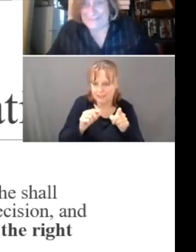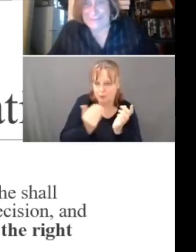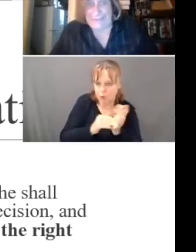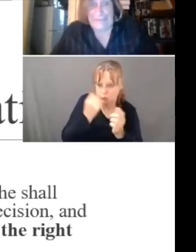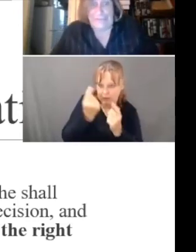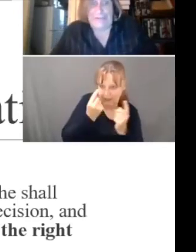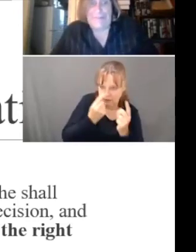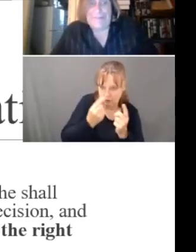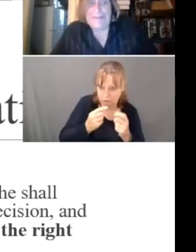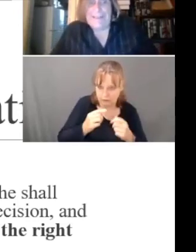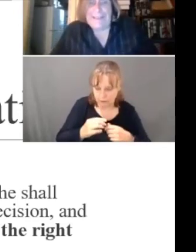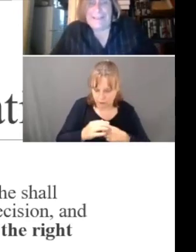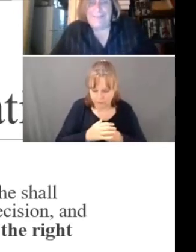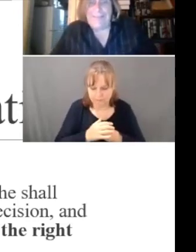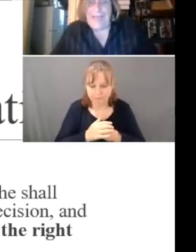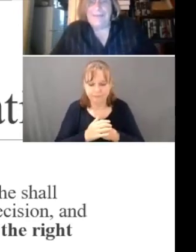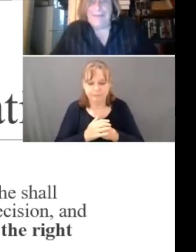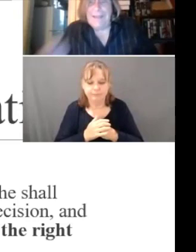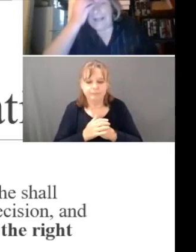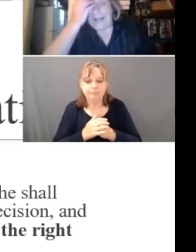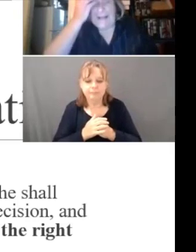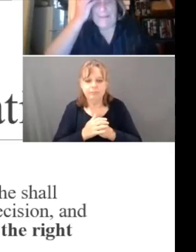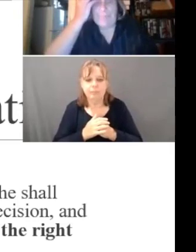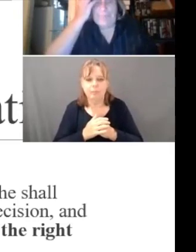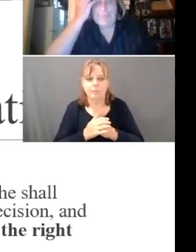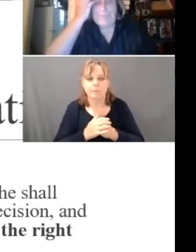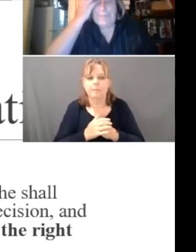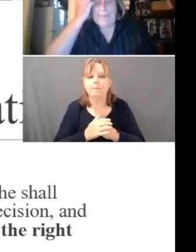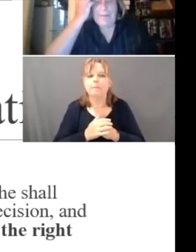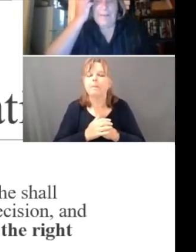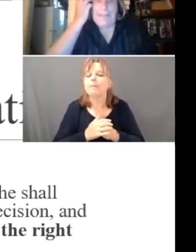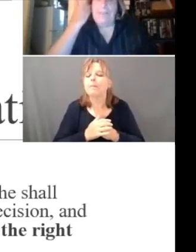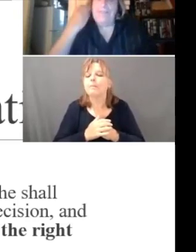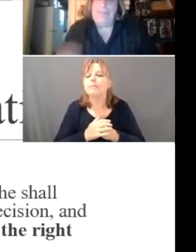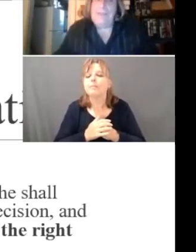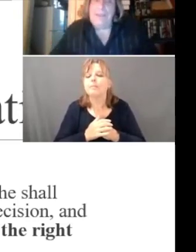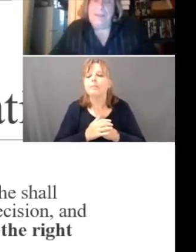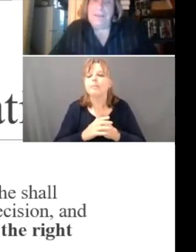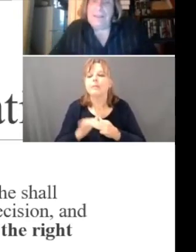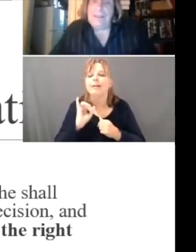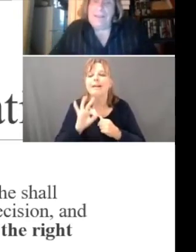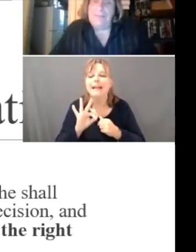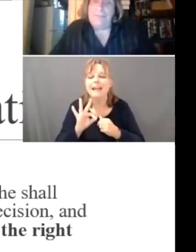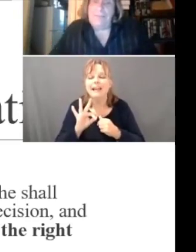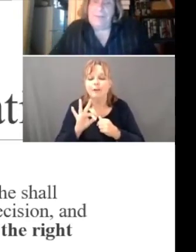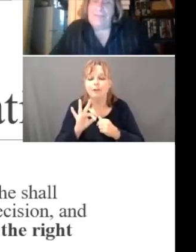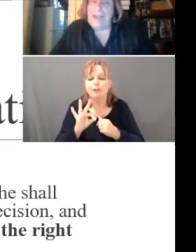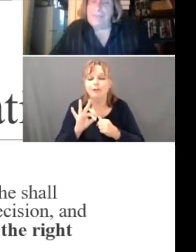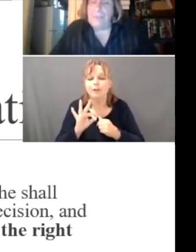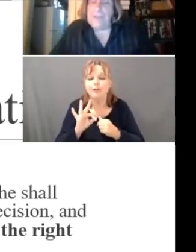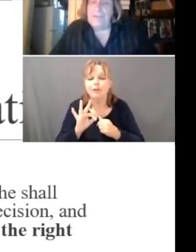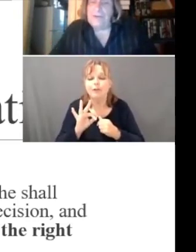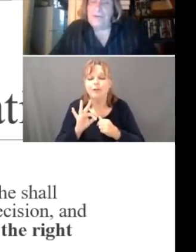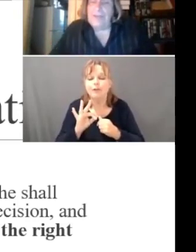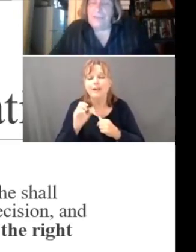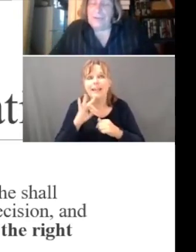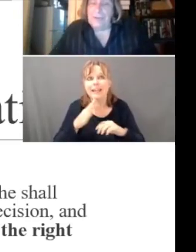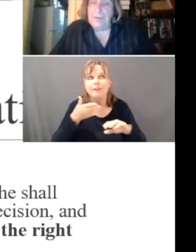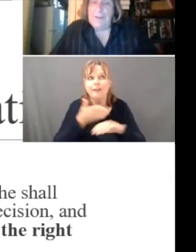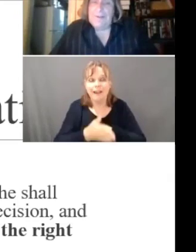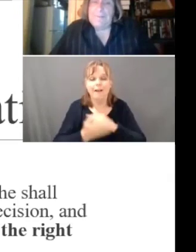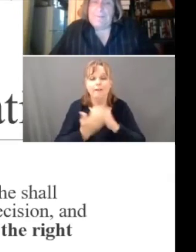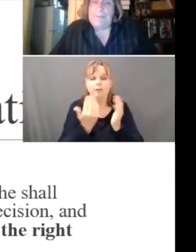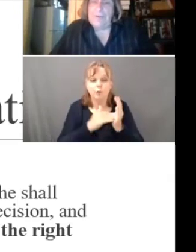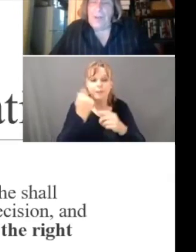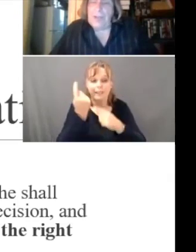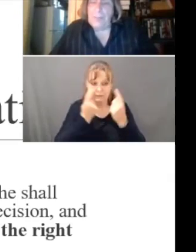reconsideration is that if after reconsideration,